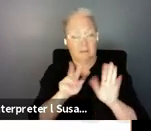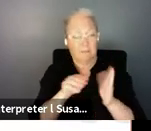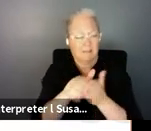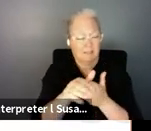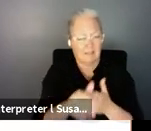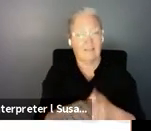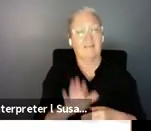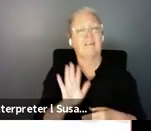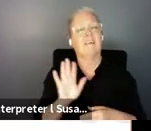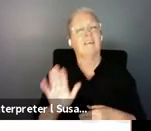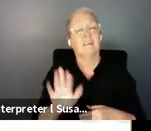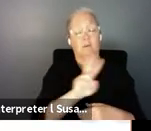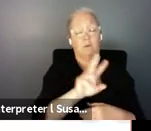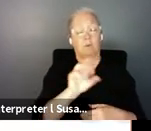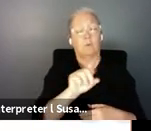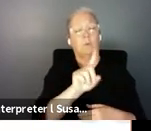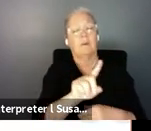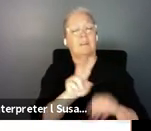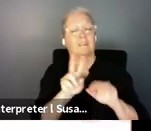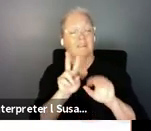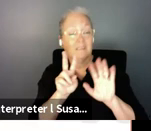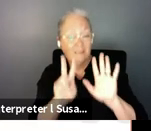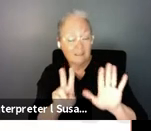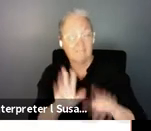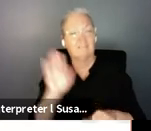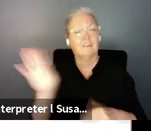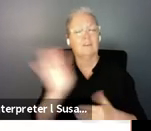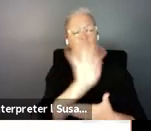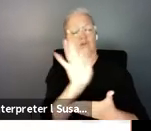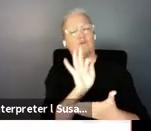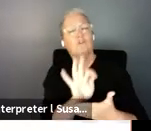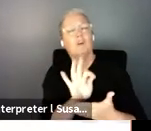2017 by the national statistics office